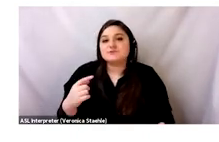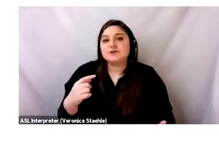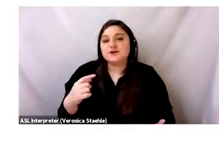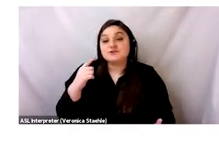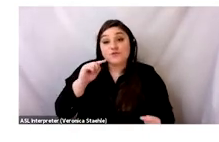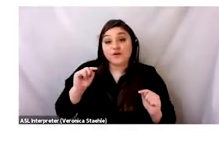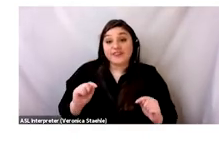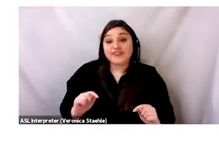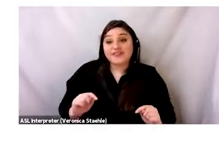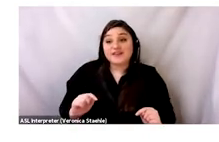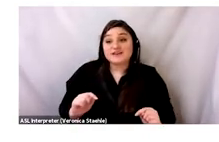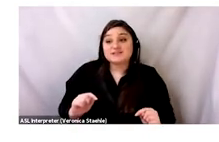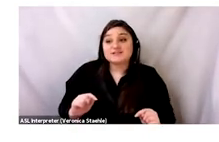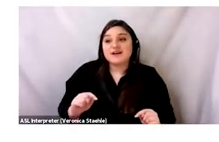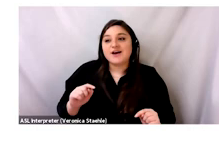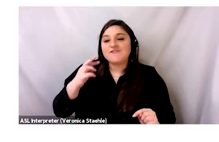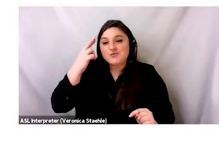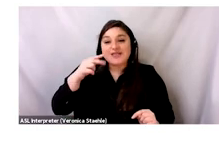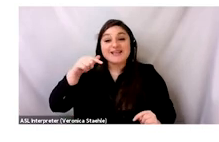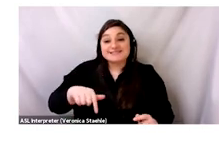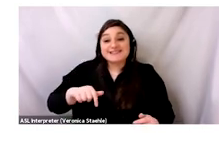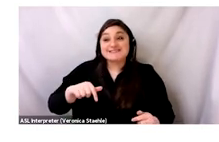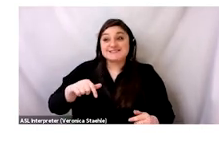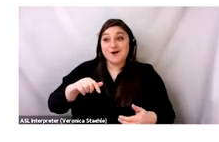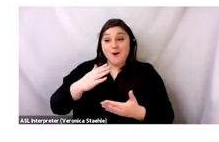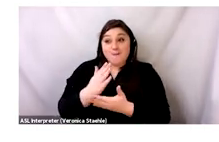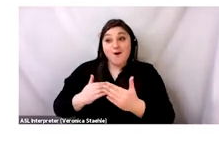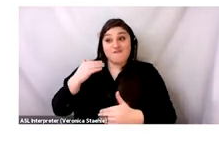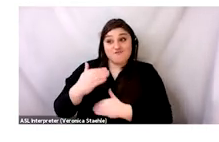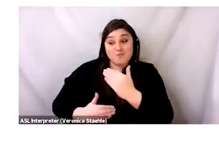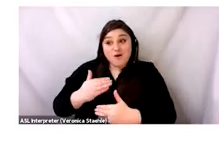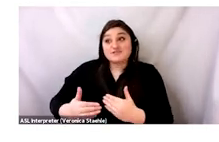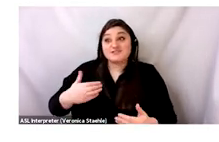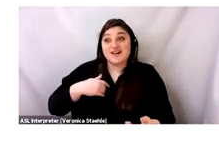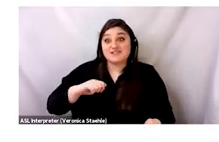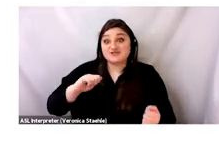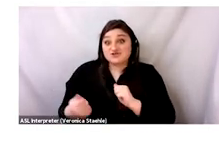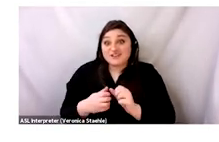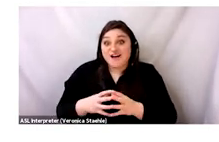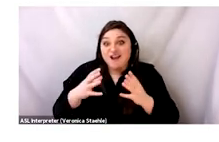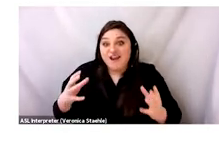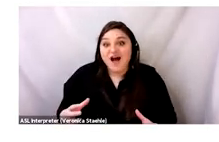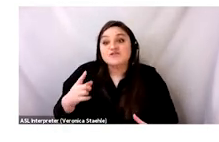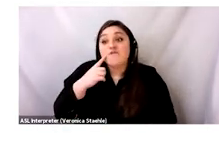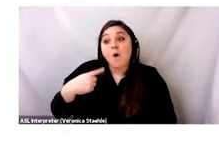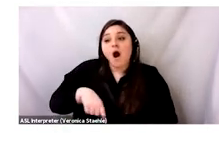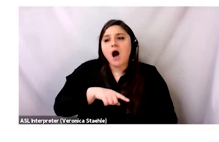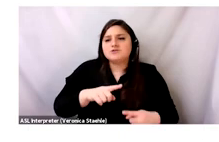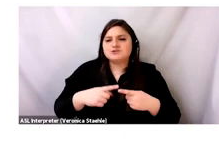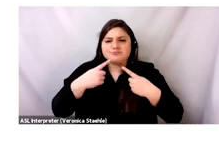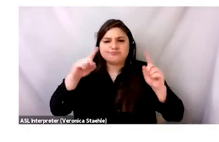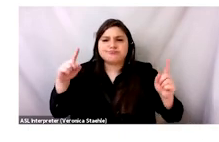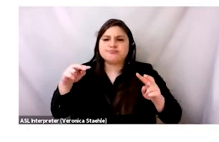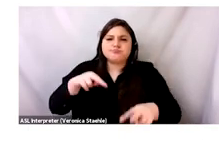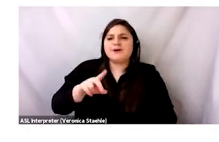what Liz said earlier, it has come to a long way. has become part of how we live our lives now. So denouncing it